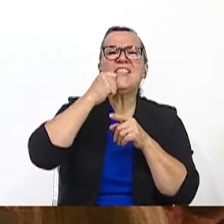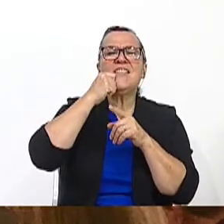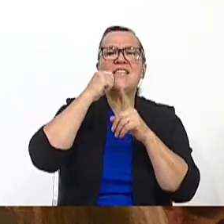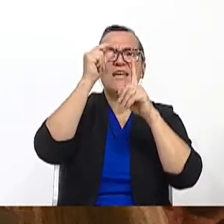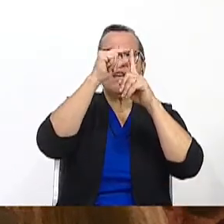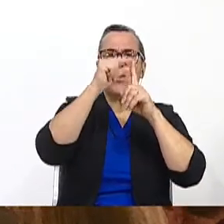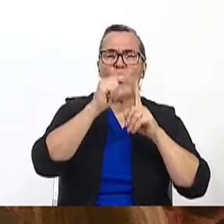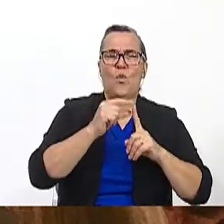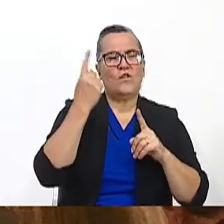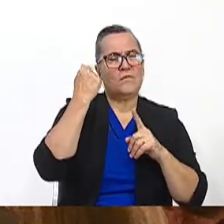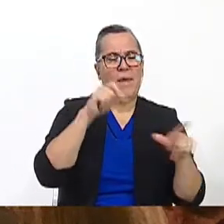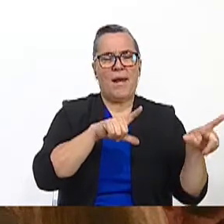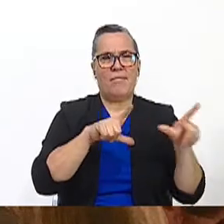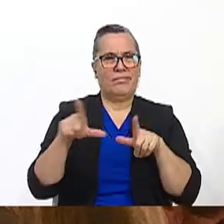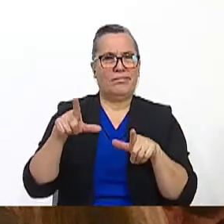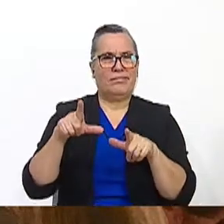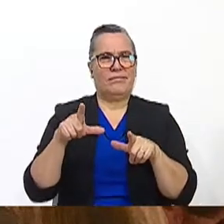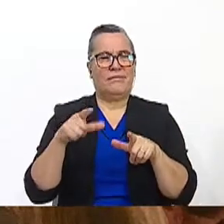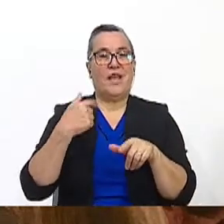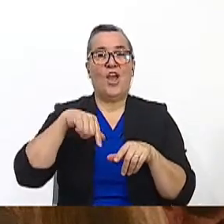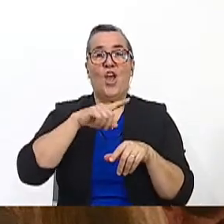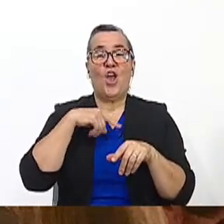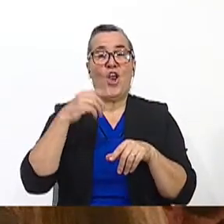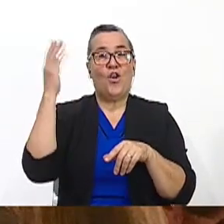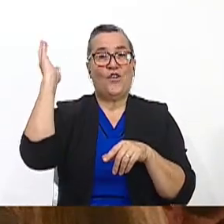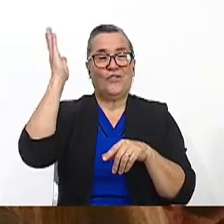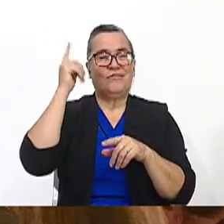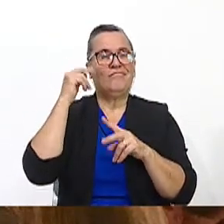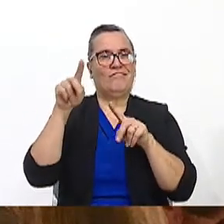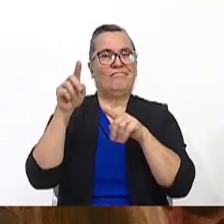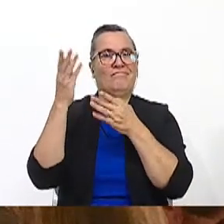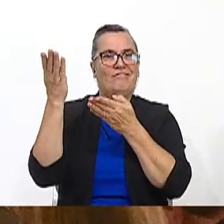to prepare our speech. Okay. Let's pay attention.